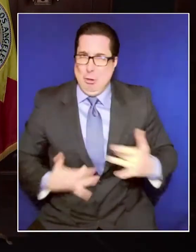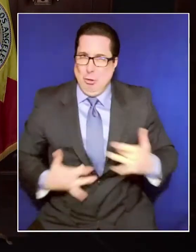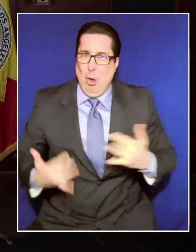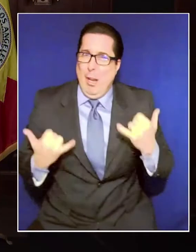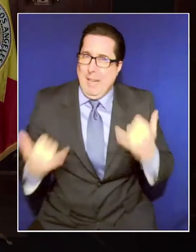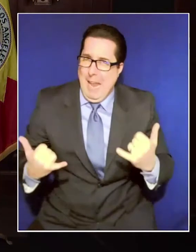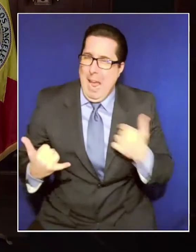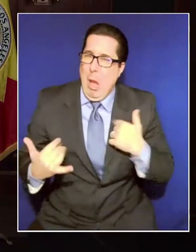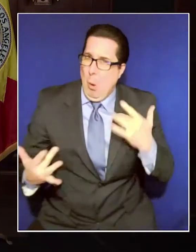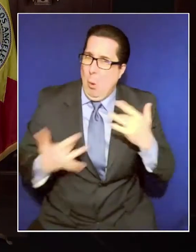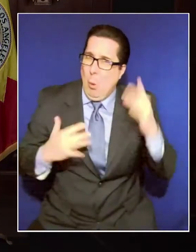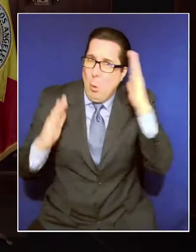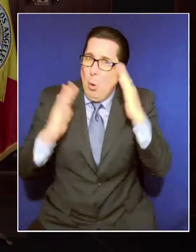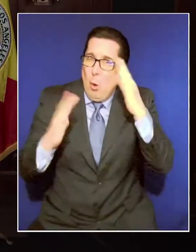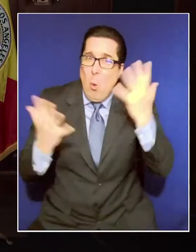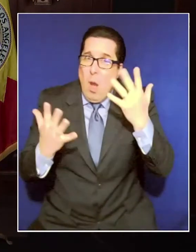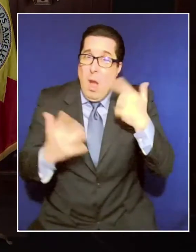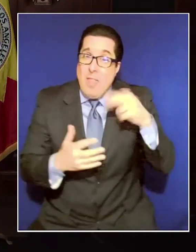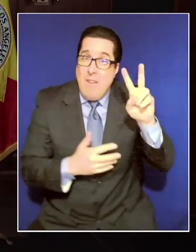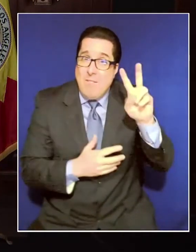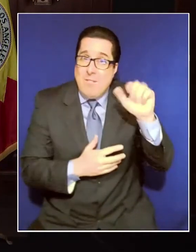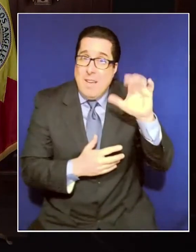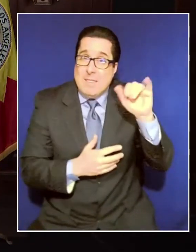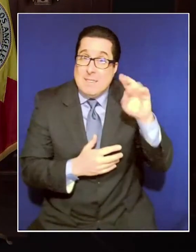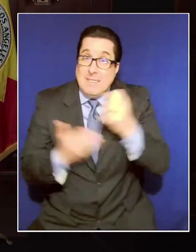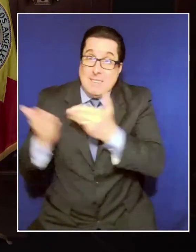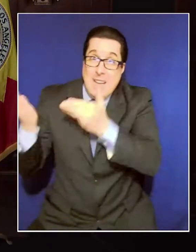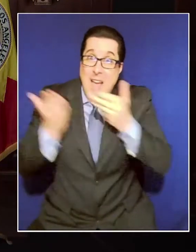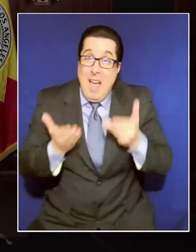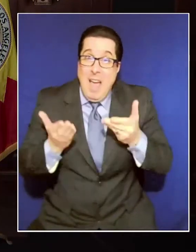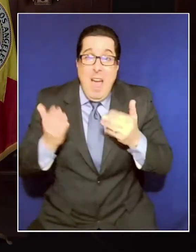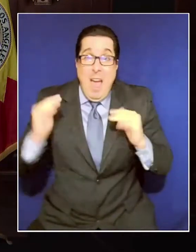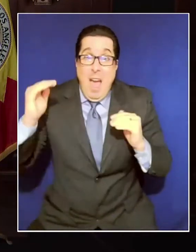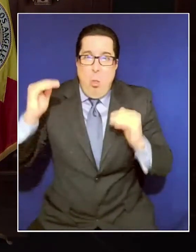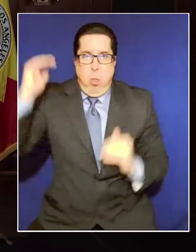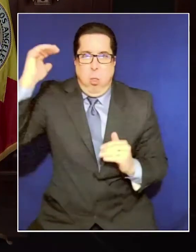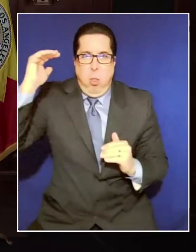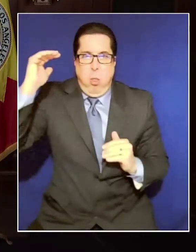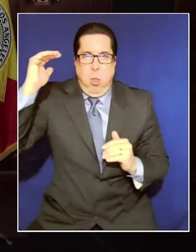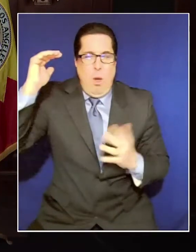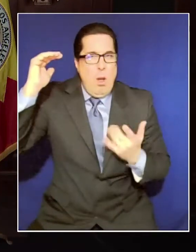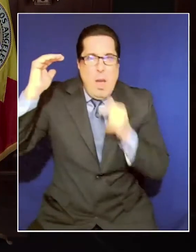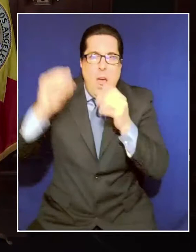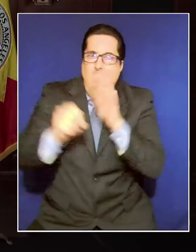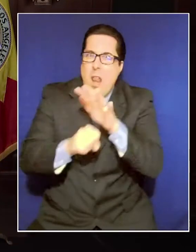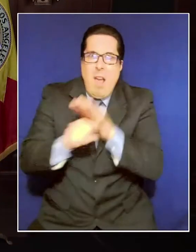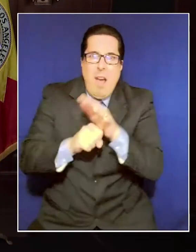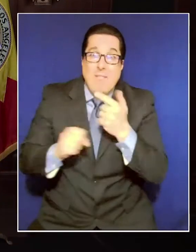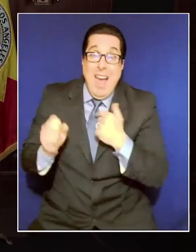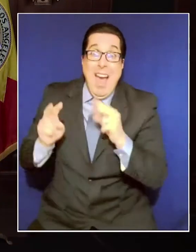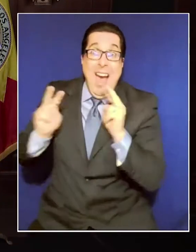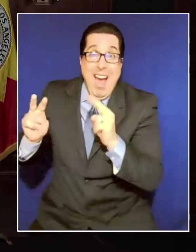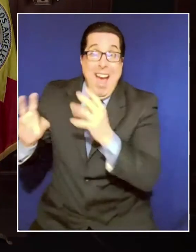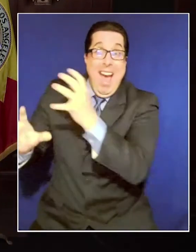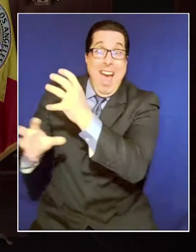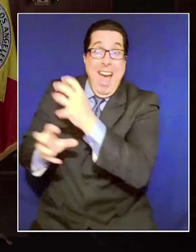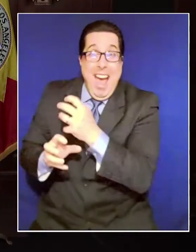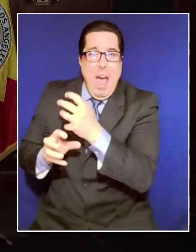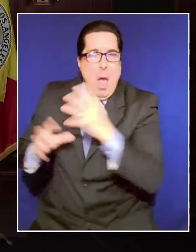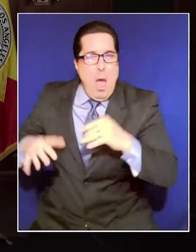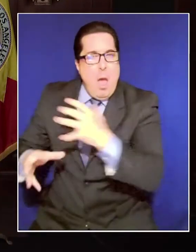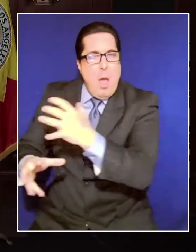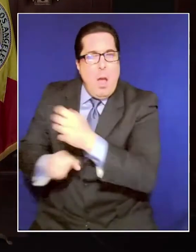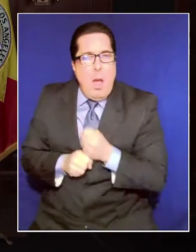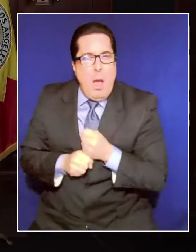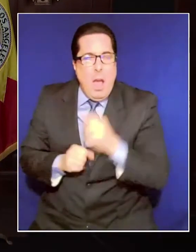that our vaccine supply is uneven, it's unpredictable and too often inequitable. By